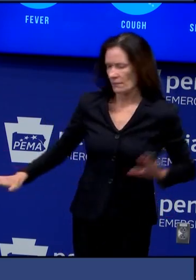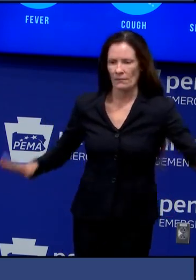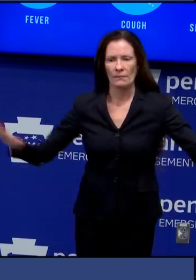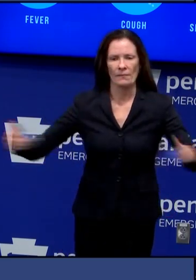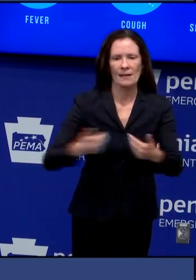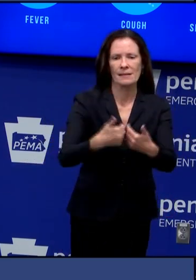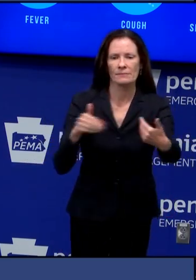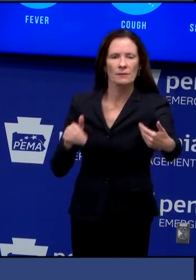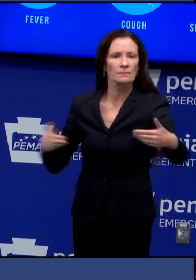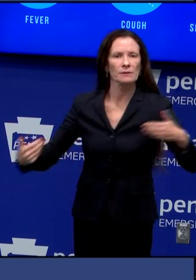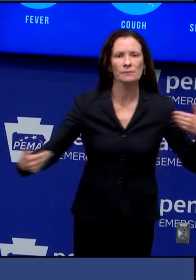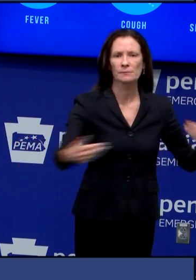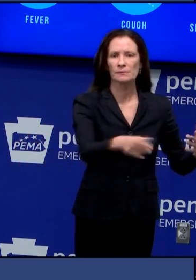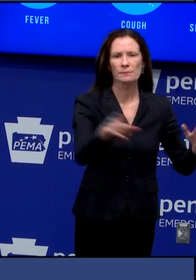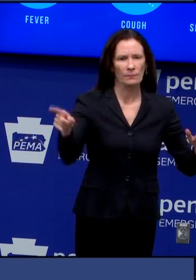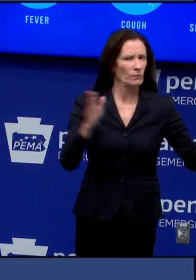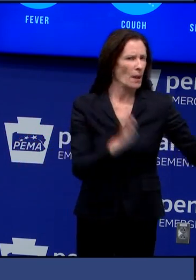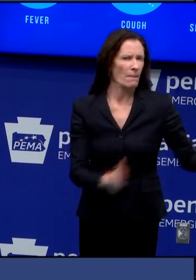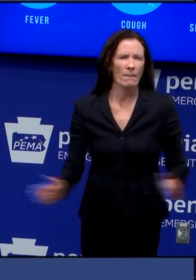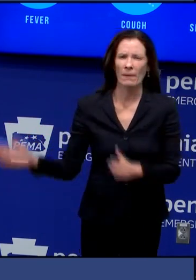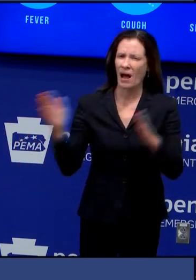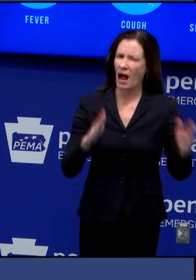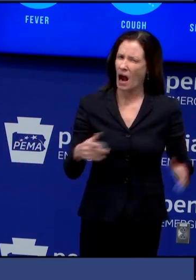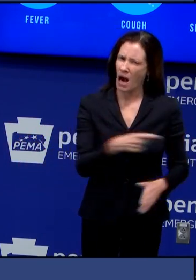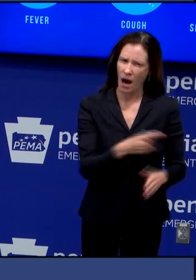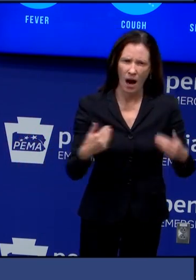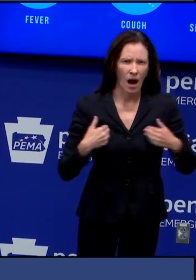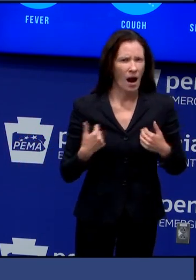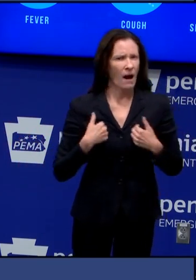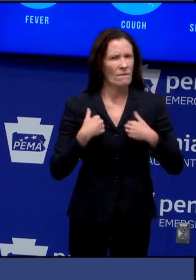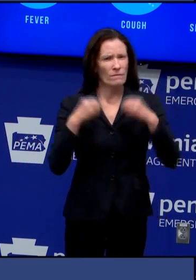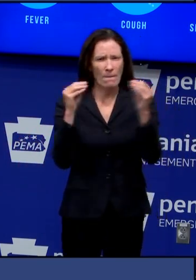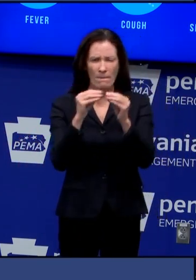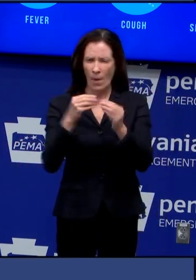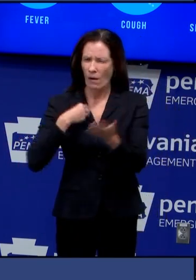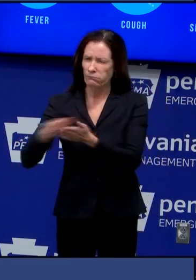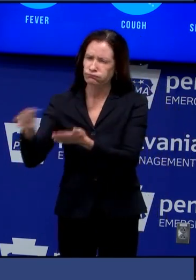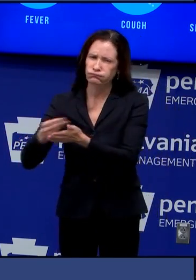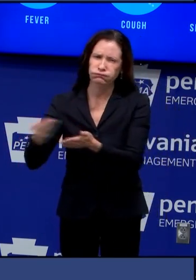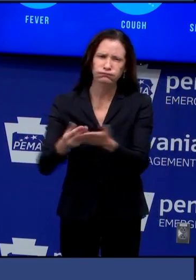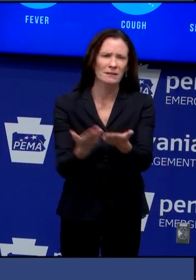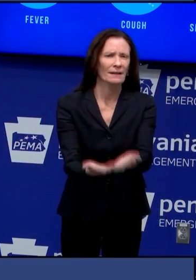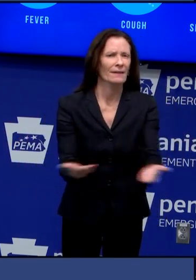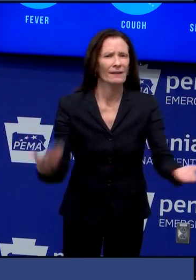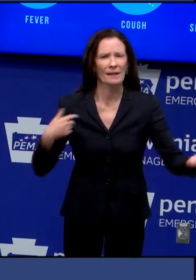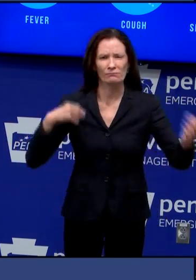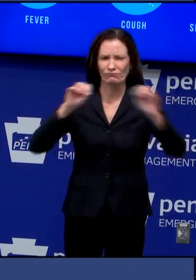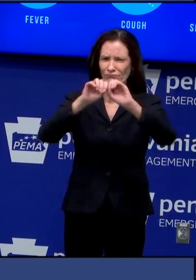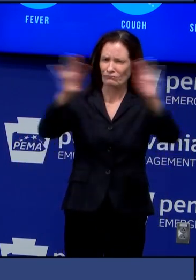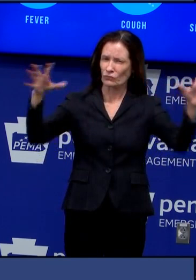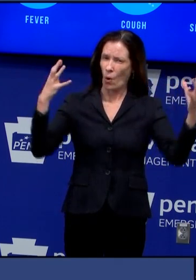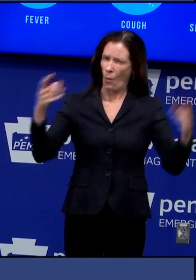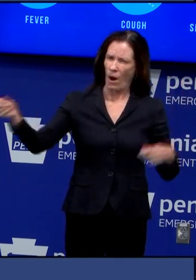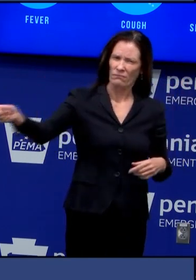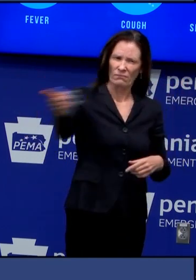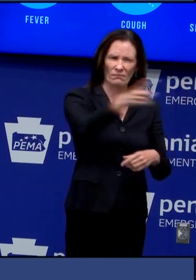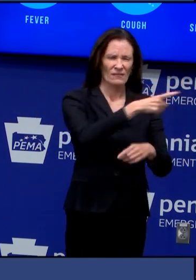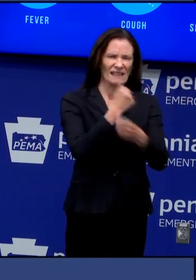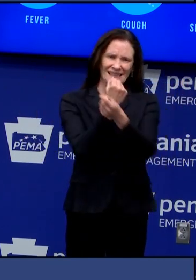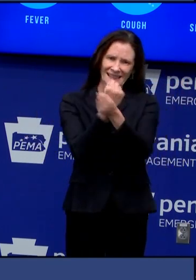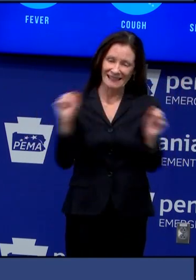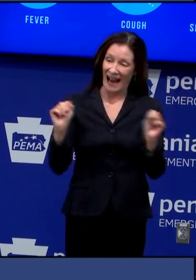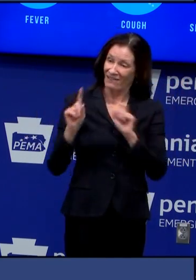equipment and supplies as as so we will make sure that voting is safe and secure on election day and fourth